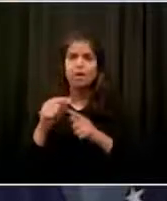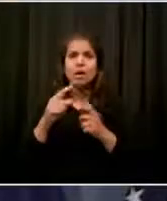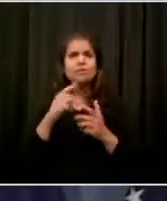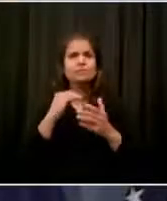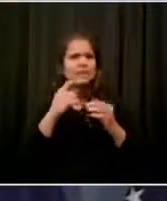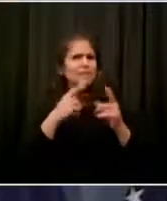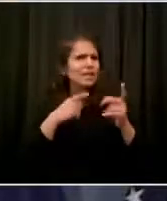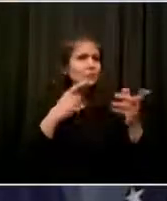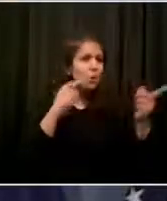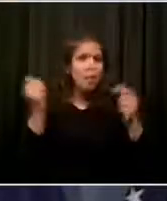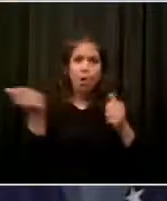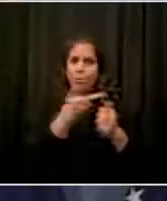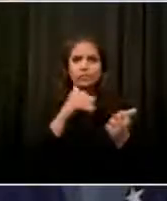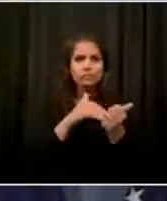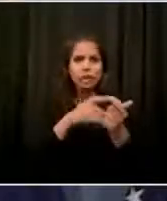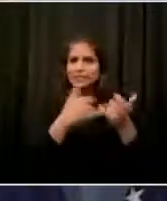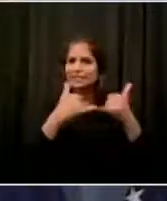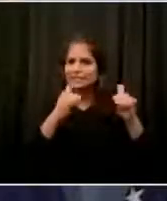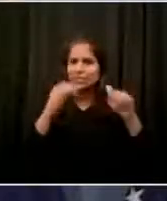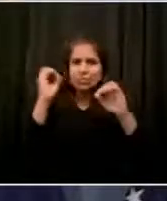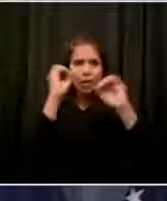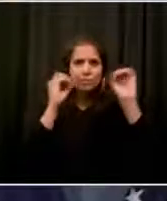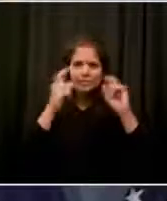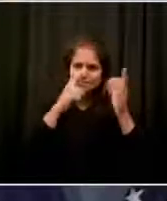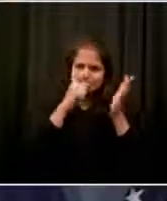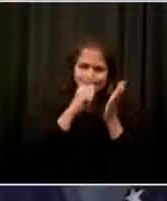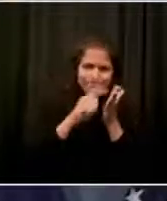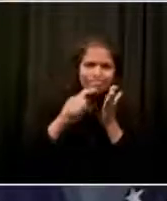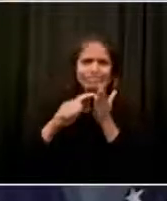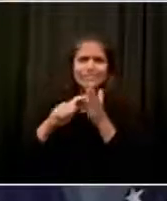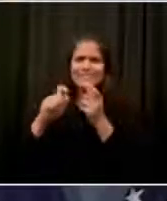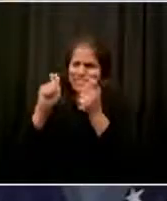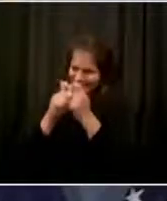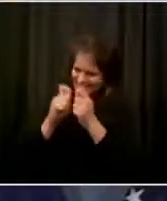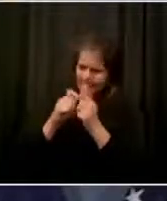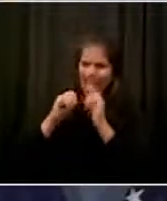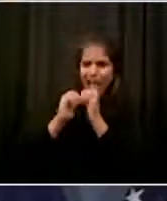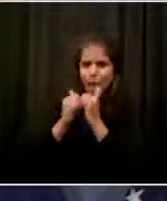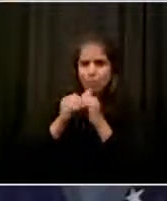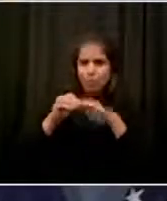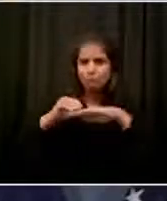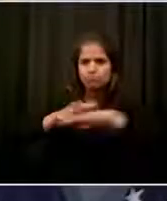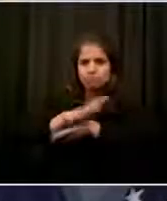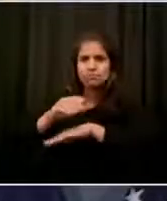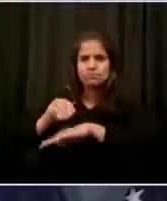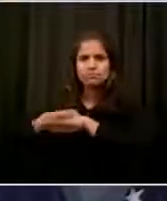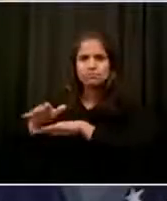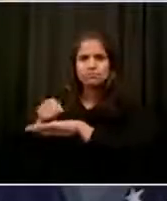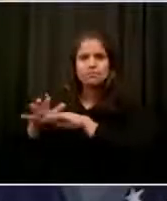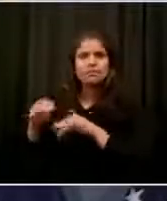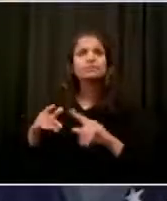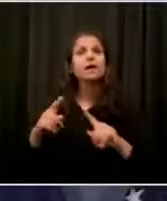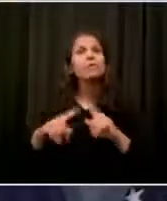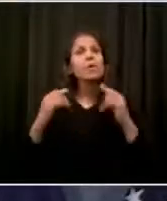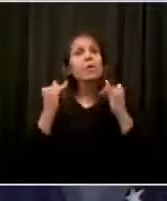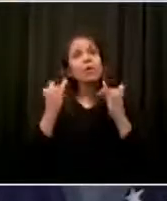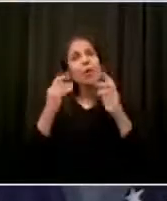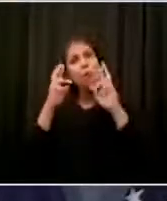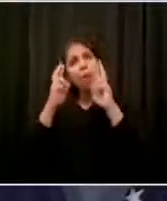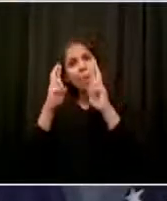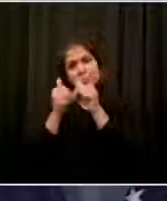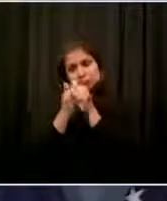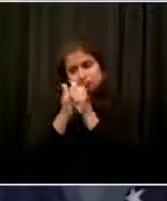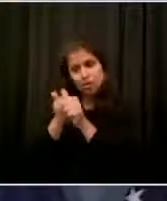that you are right. That should push down the numbers with a challenge of a counter dynamic